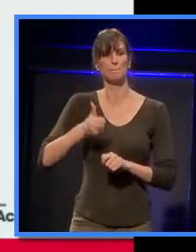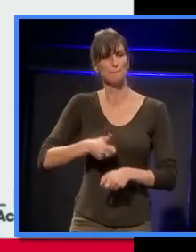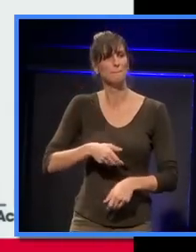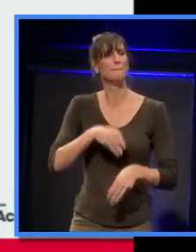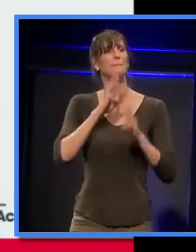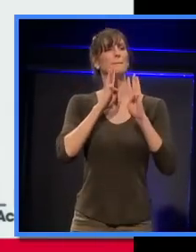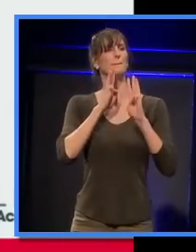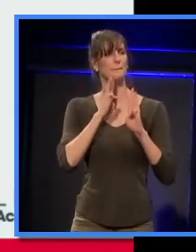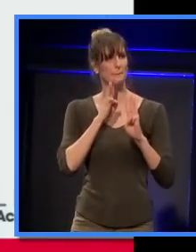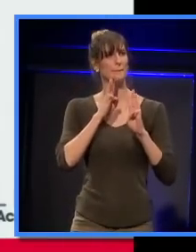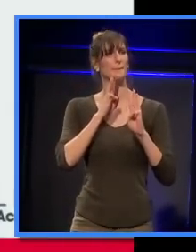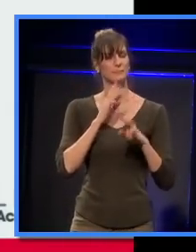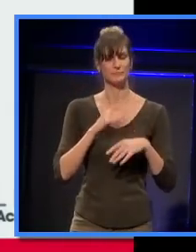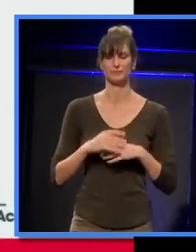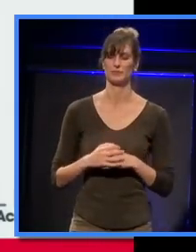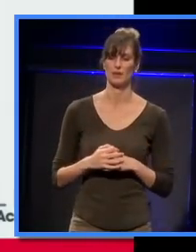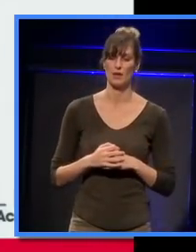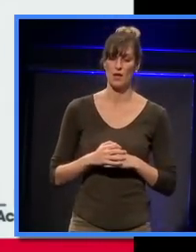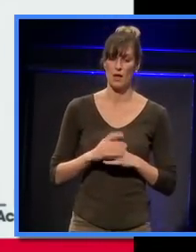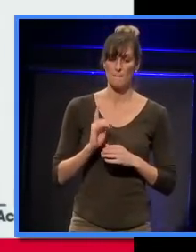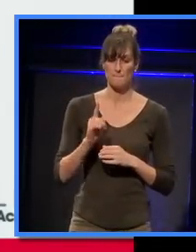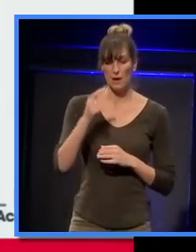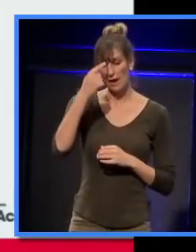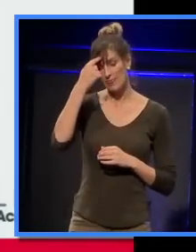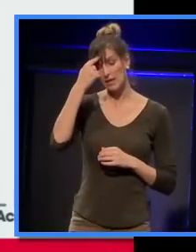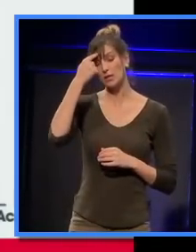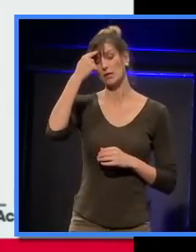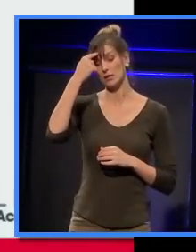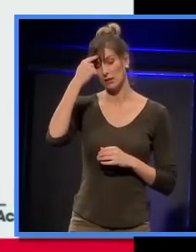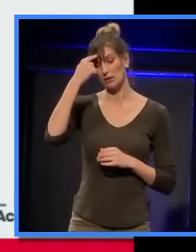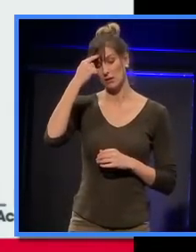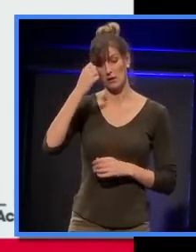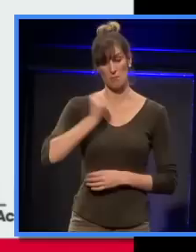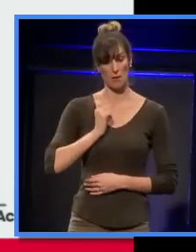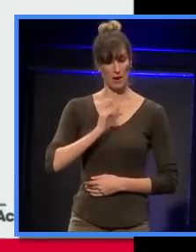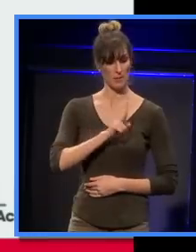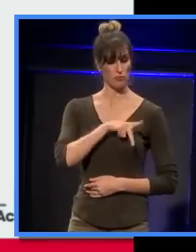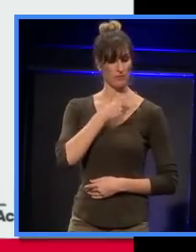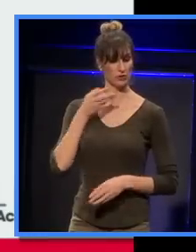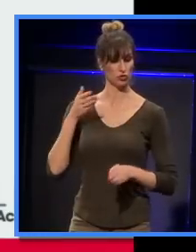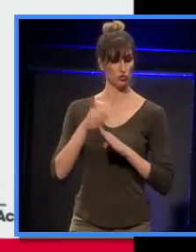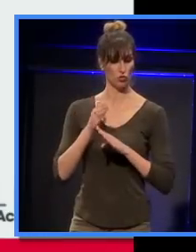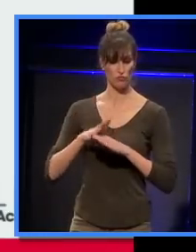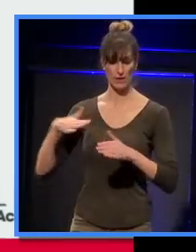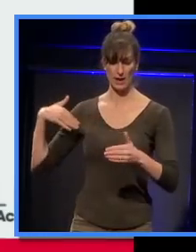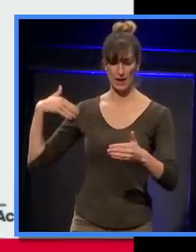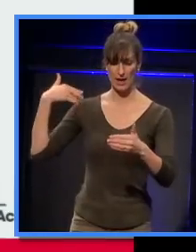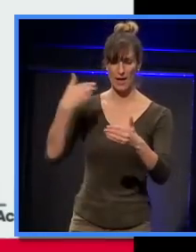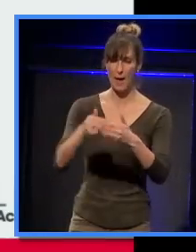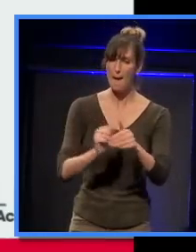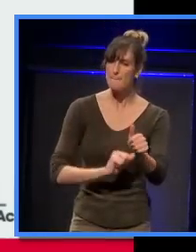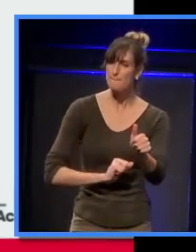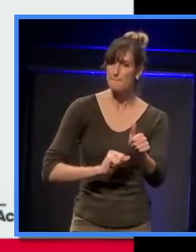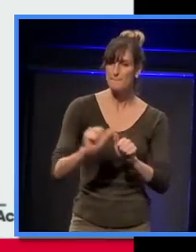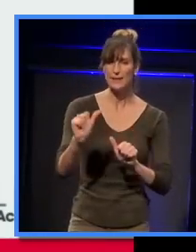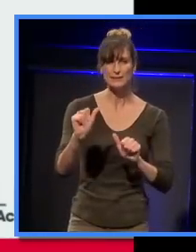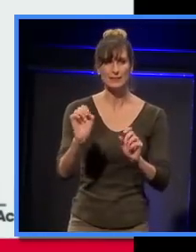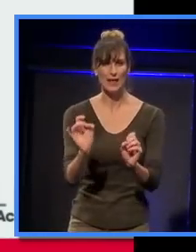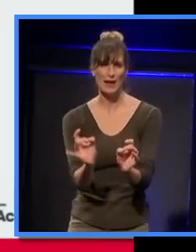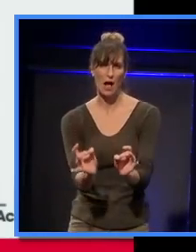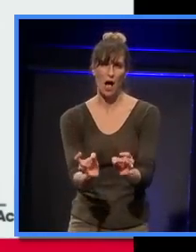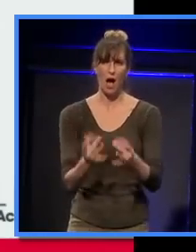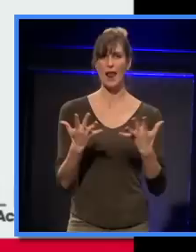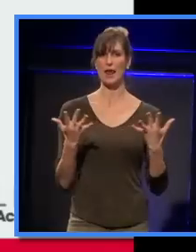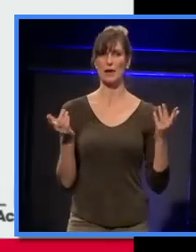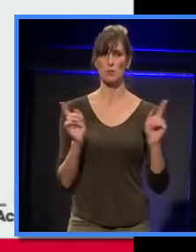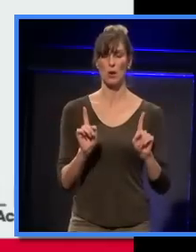But possibly the greatest moment of my professional career was this chap on the left came up